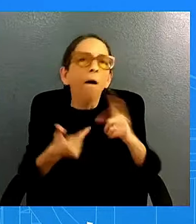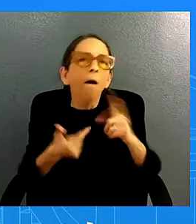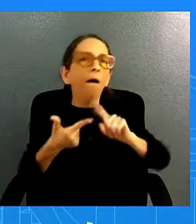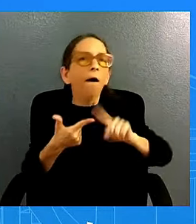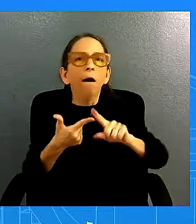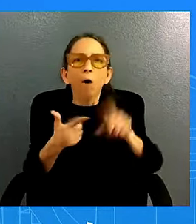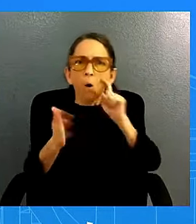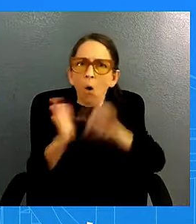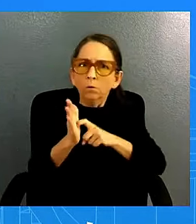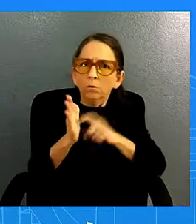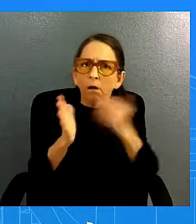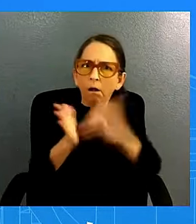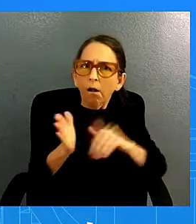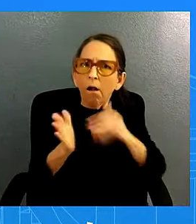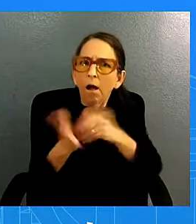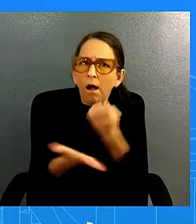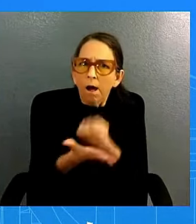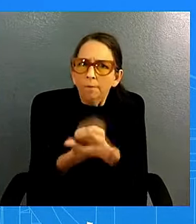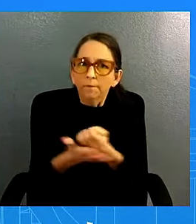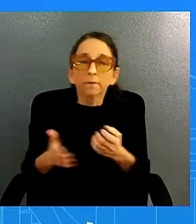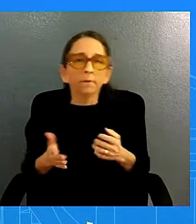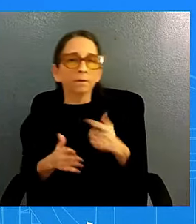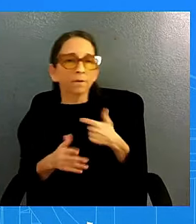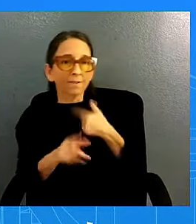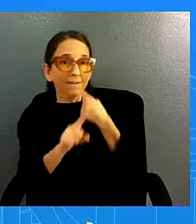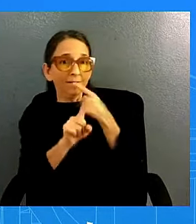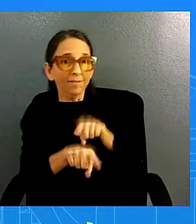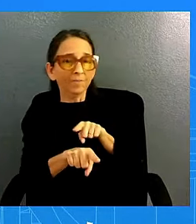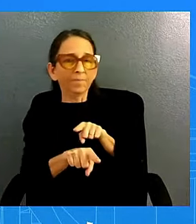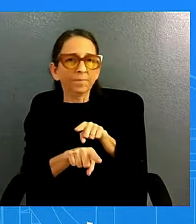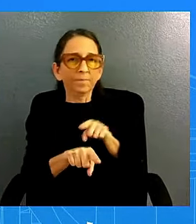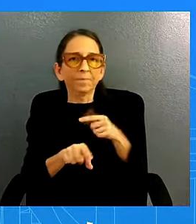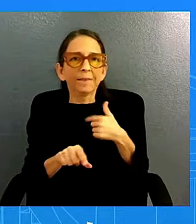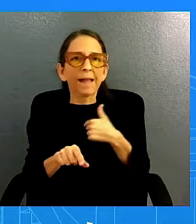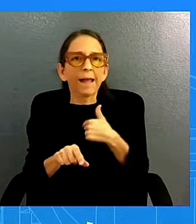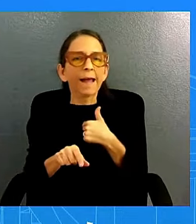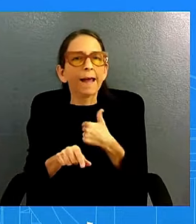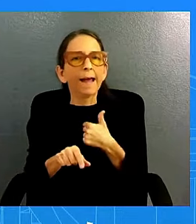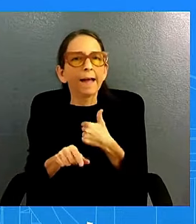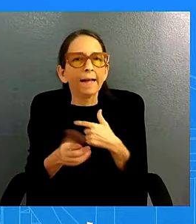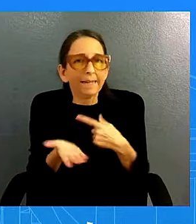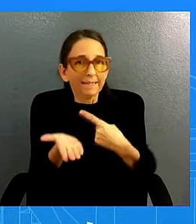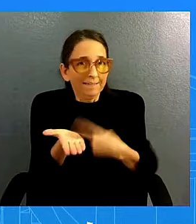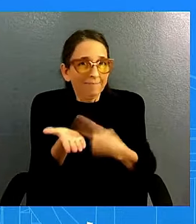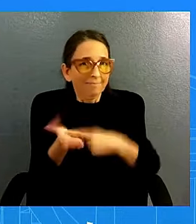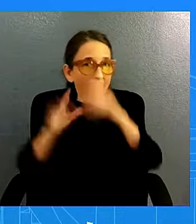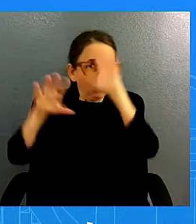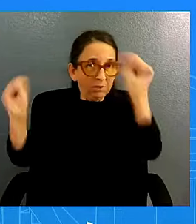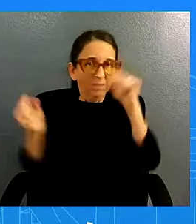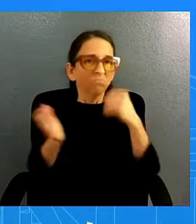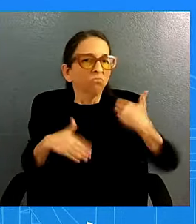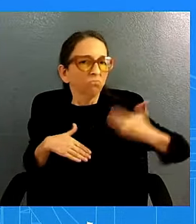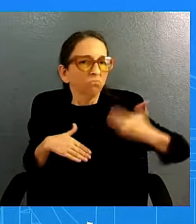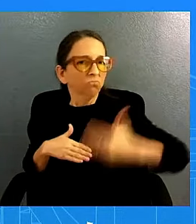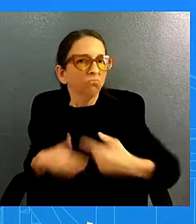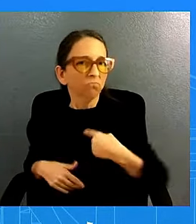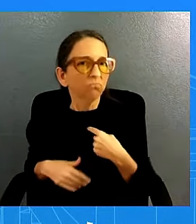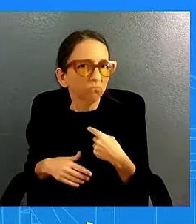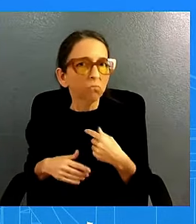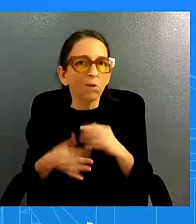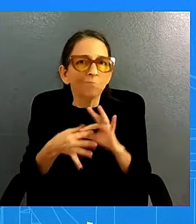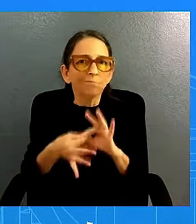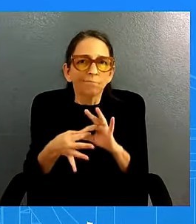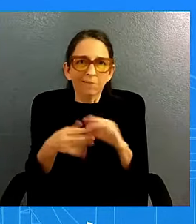uh talking to the president a lot in the last few days as have met many other members of the team in preparation for the speech he gave today so i am uh ready